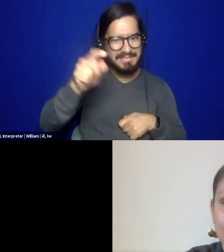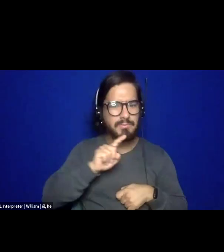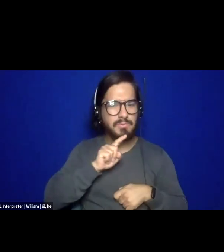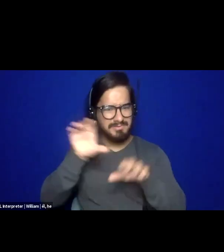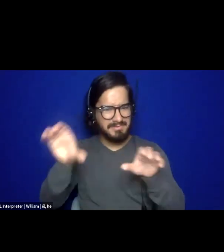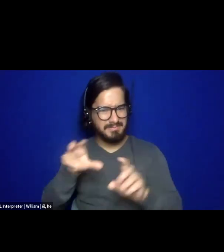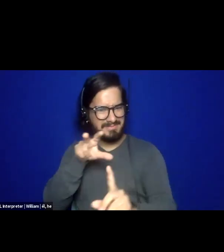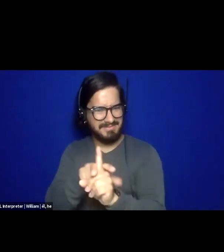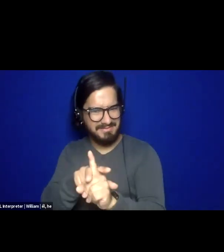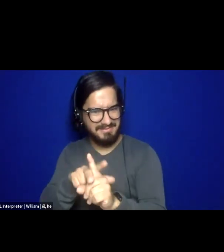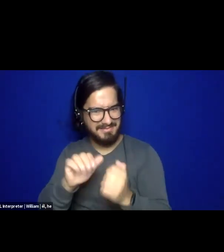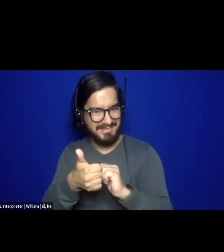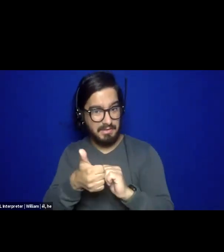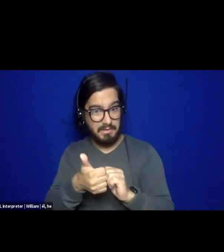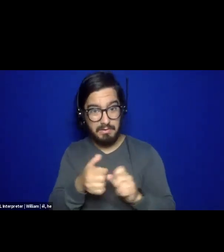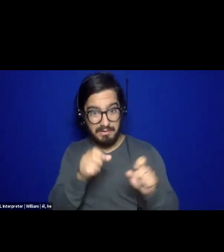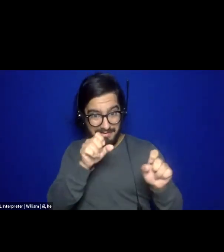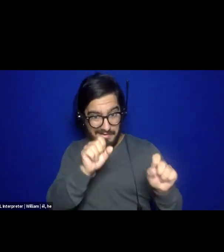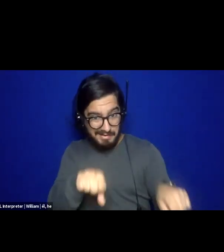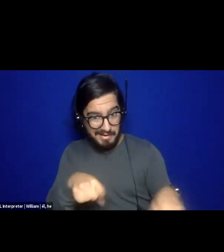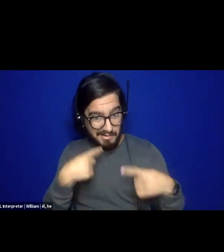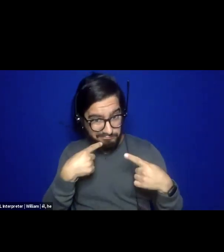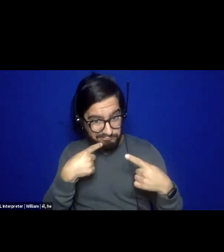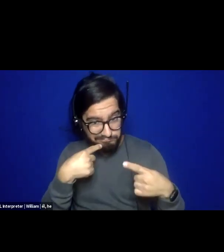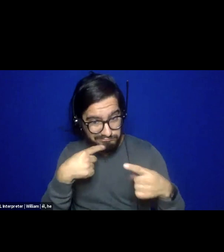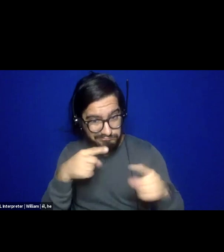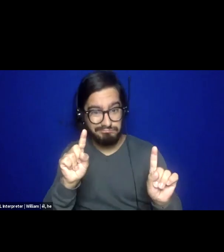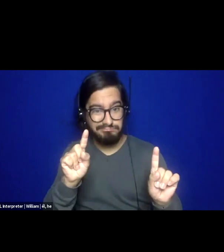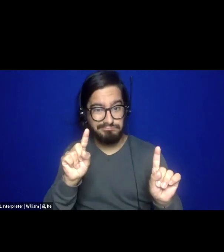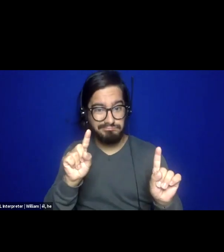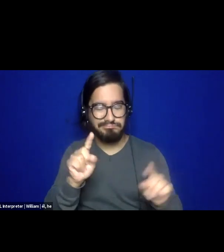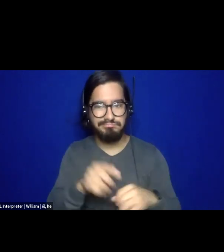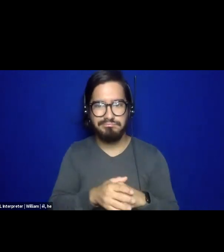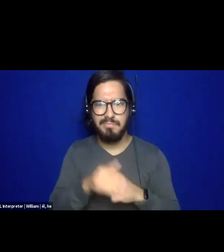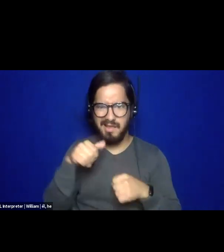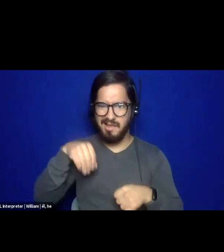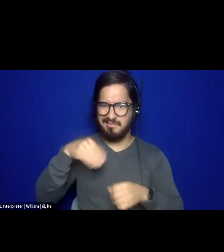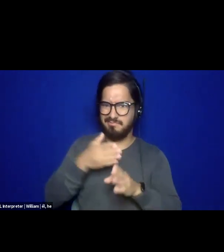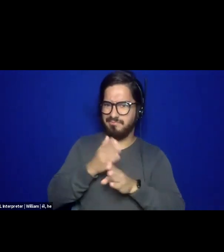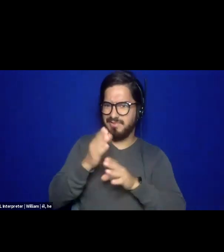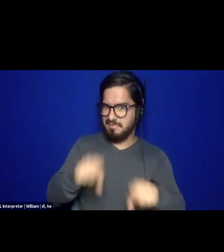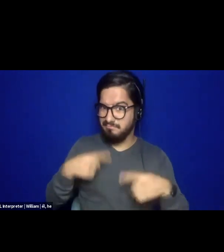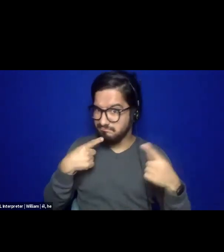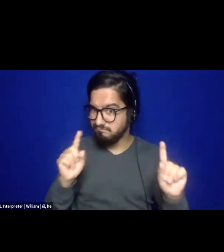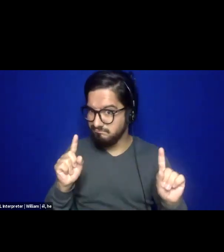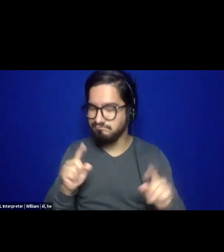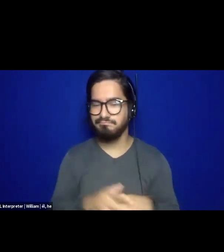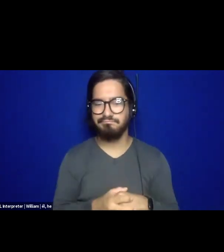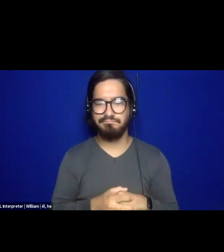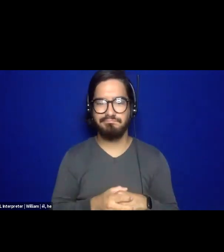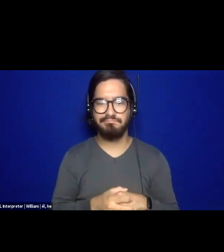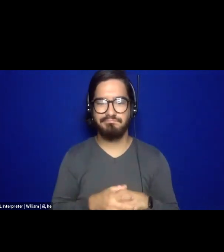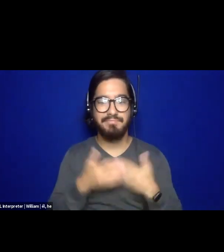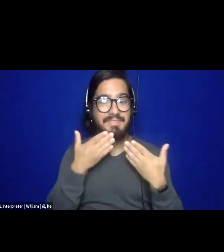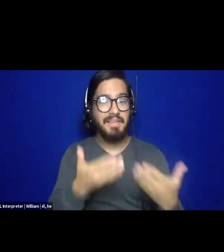Thank you, and thank you so much for everyone and your introductions. I can't wait to hear more. Um, so what it means to